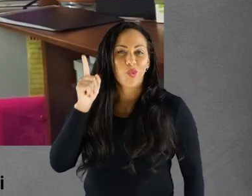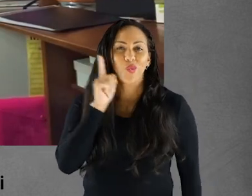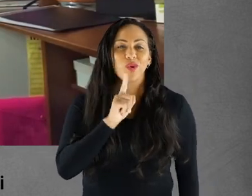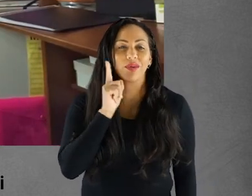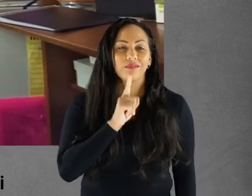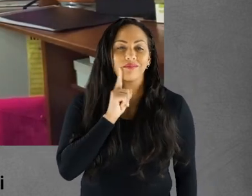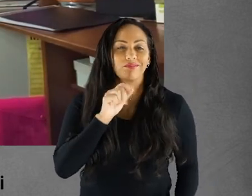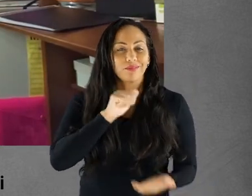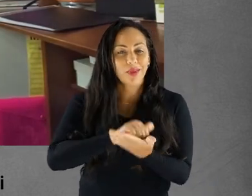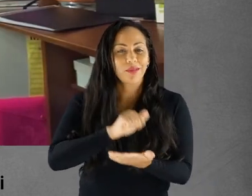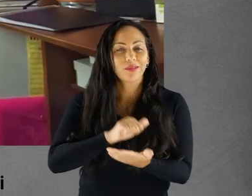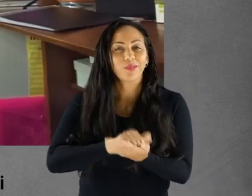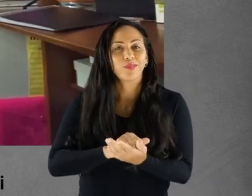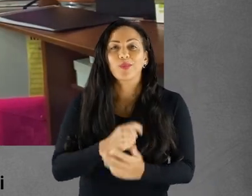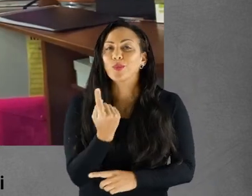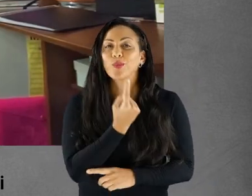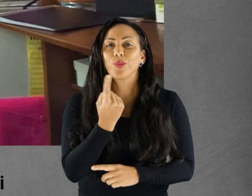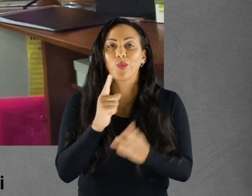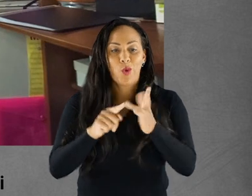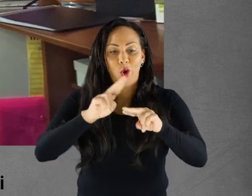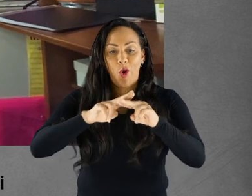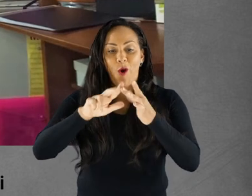are published by Office Press.